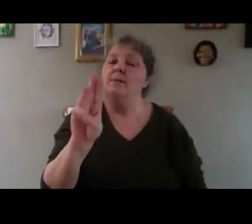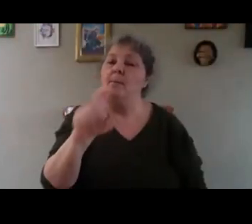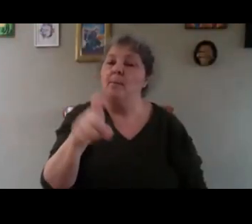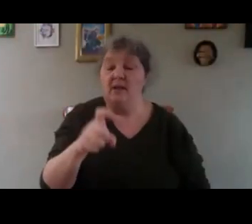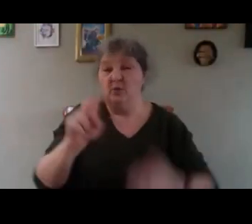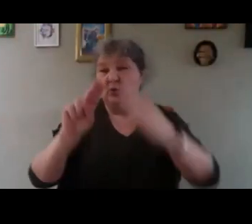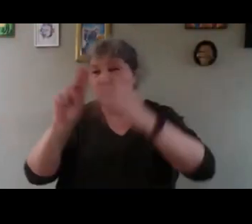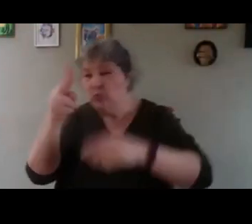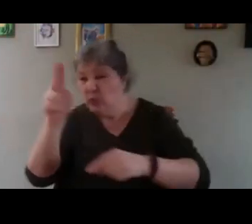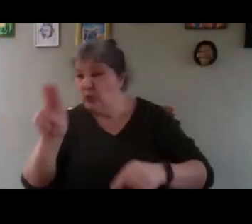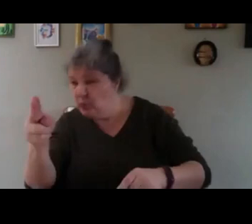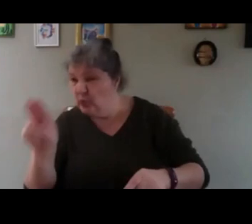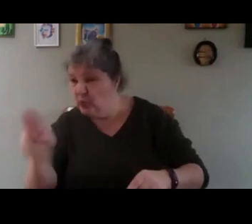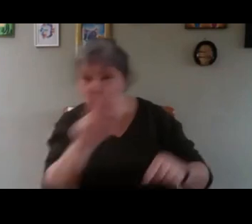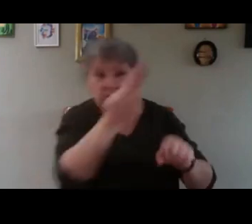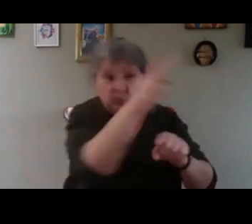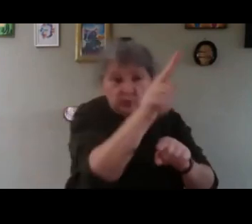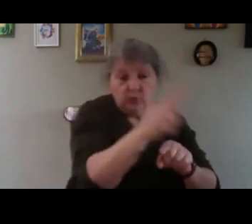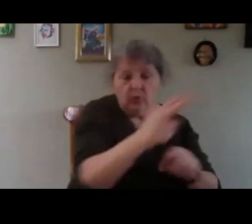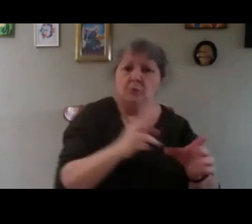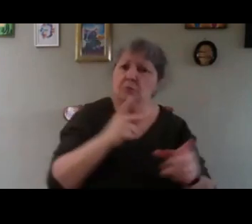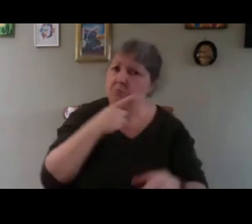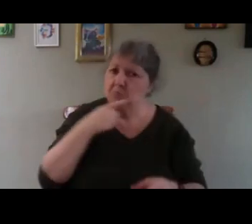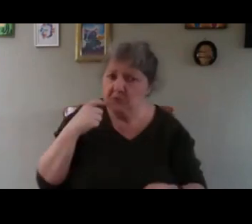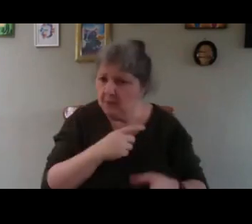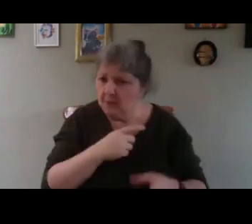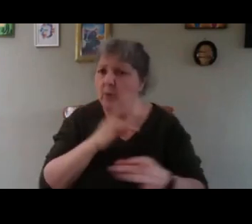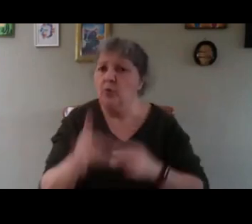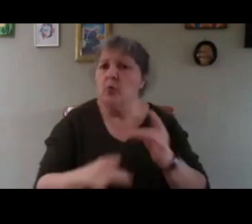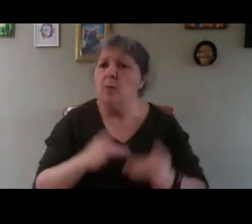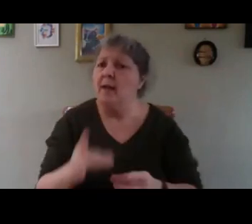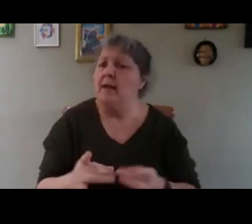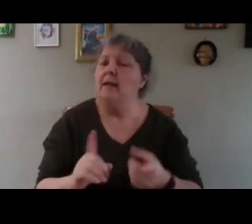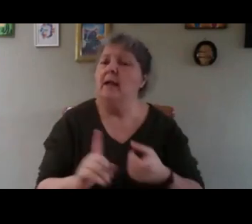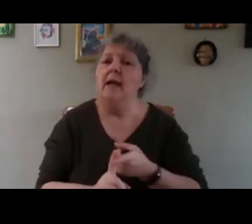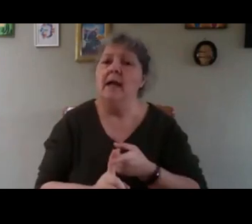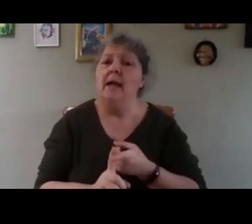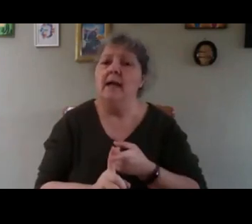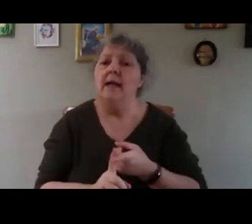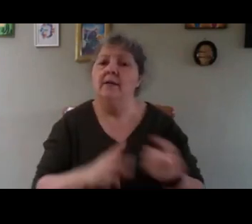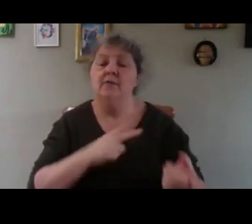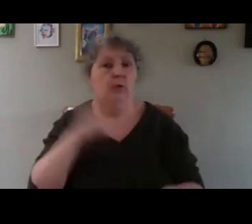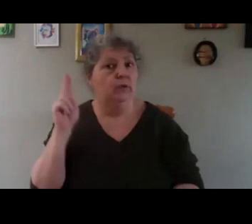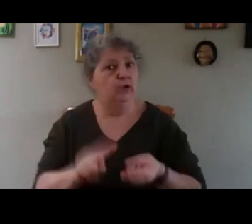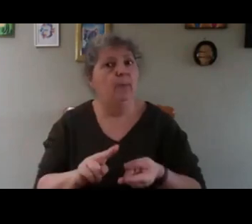it's very simple to make and very cheap.